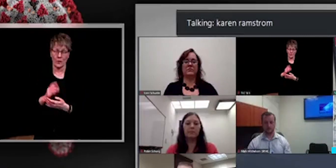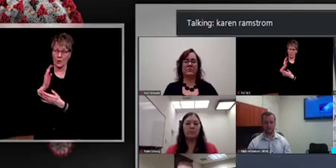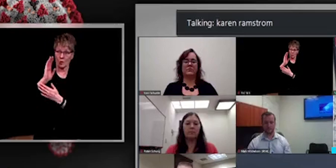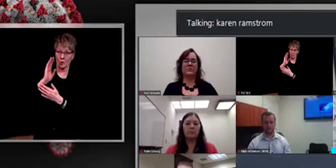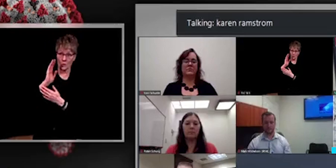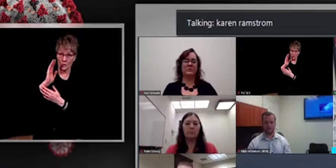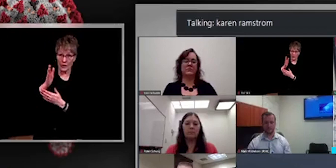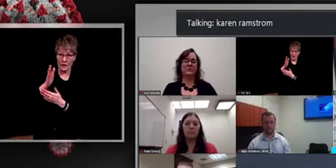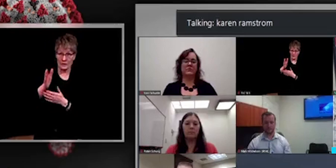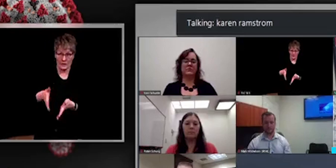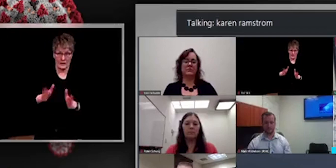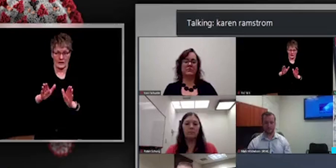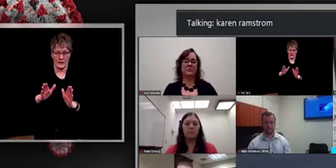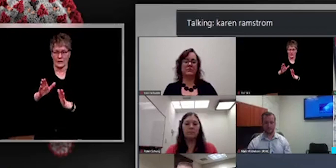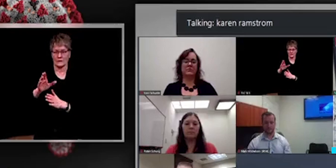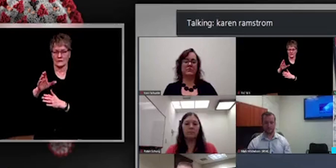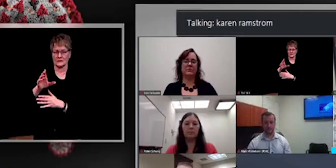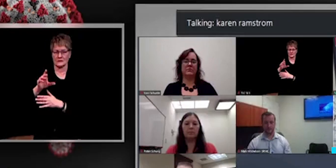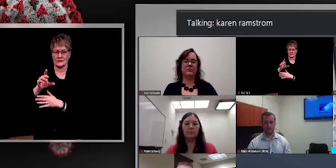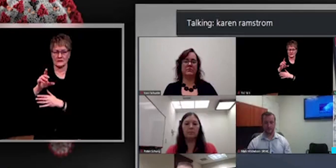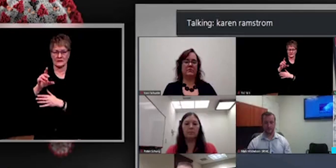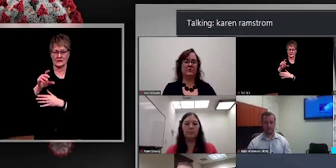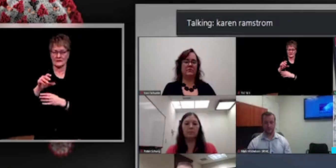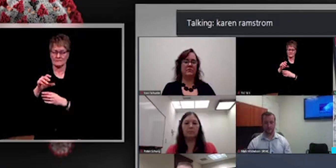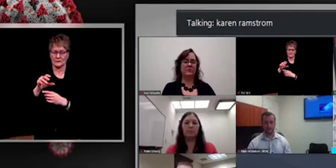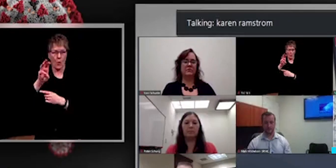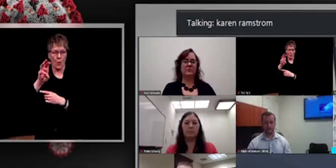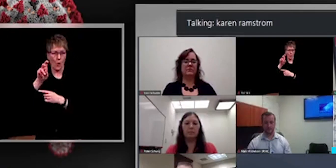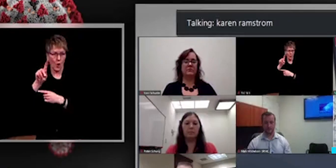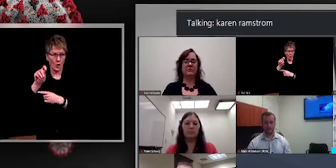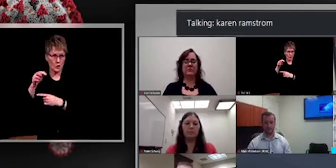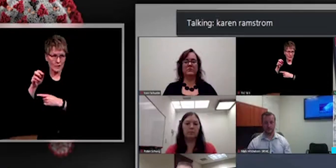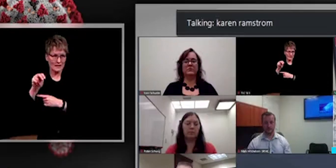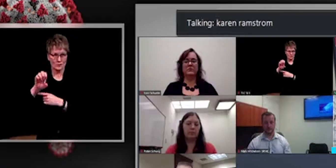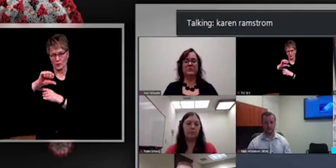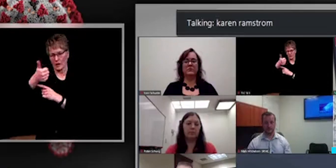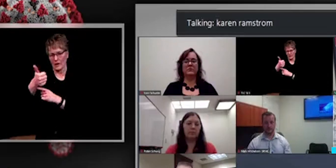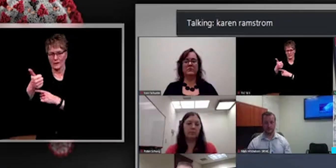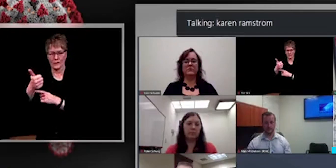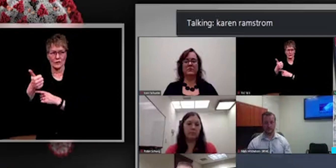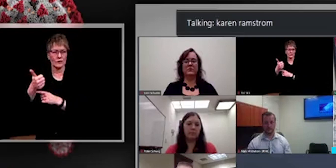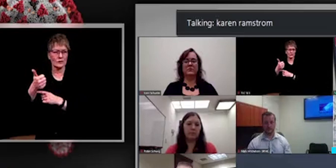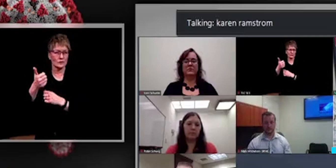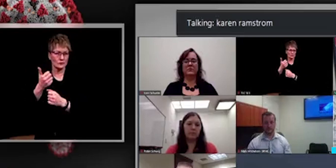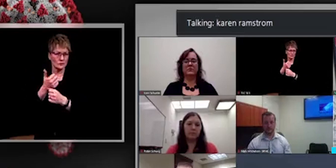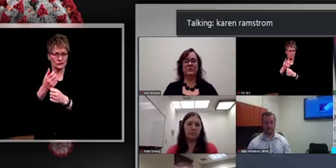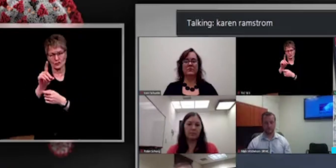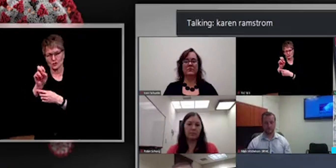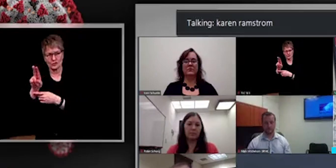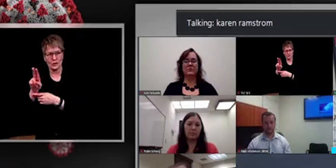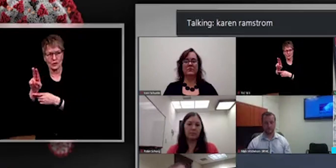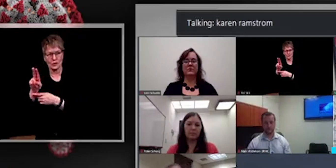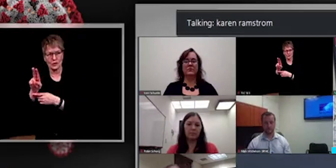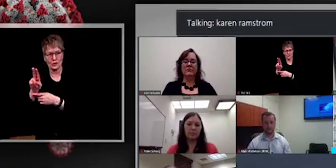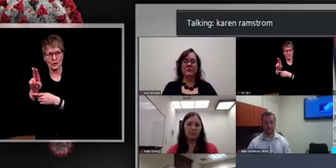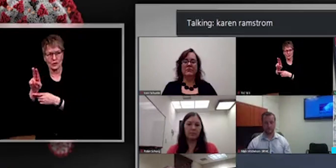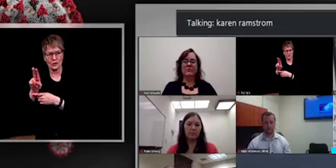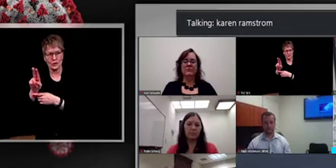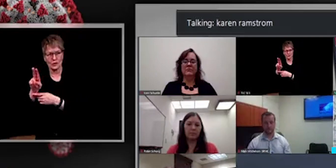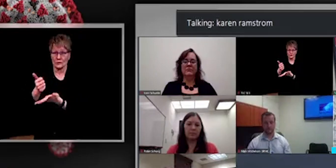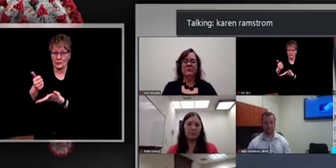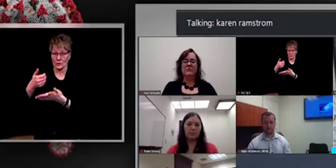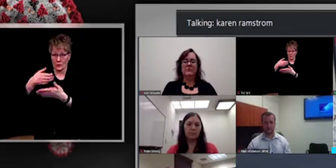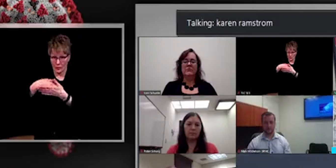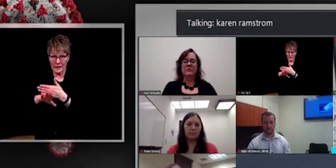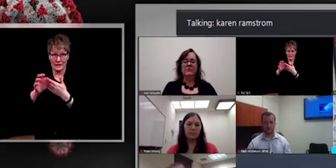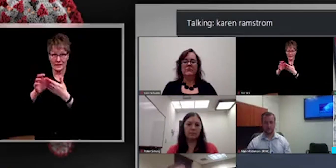the facility and help vaccinate their healthcare workers and their residents. And so that's going to be, um, really helpful for those facilities